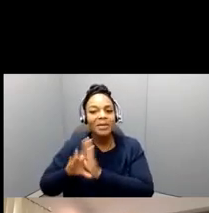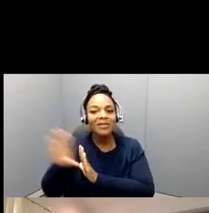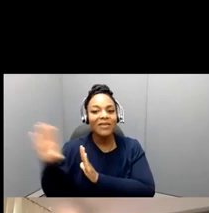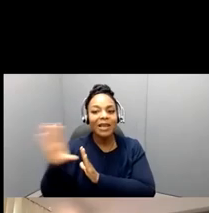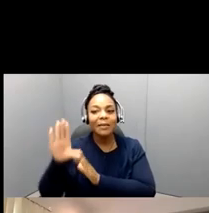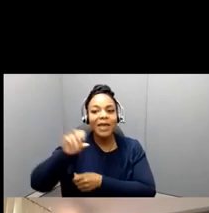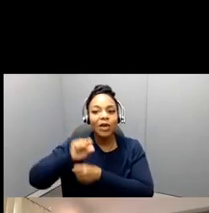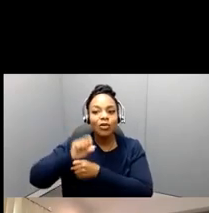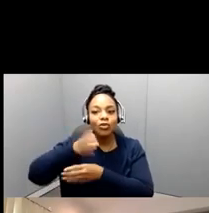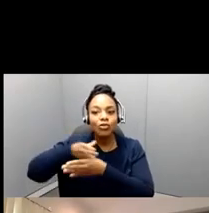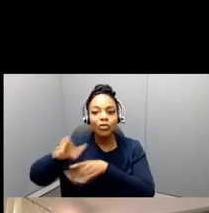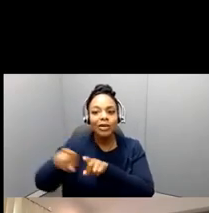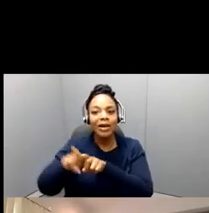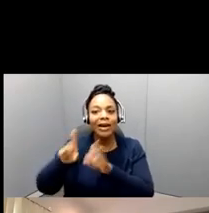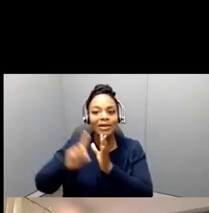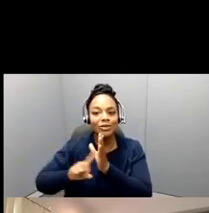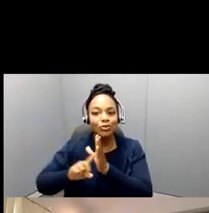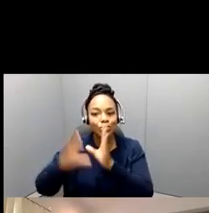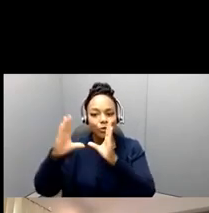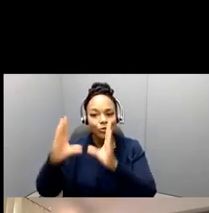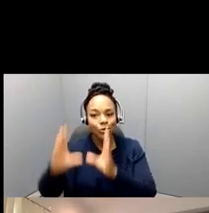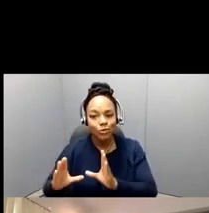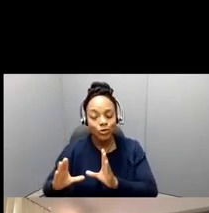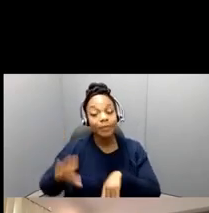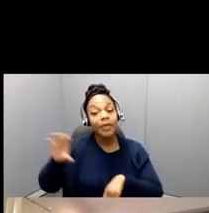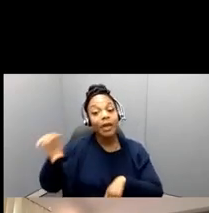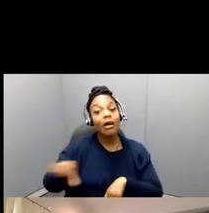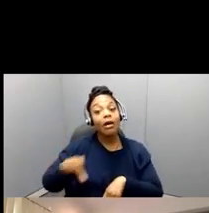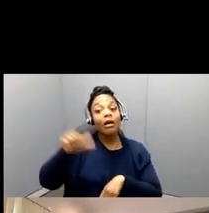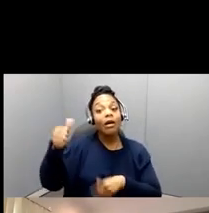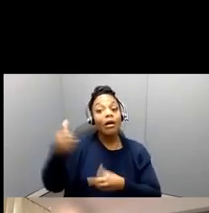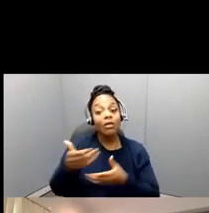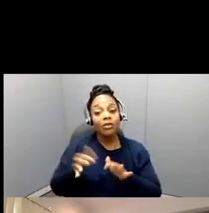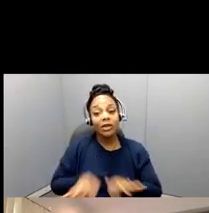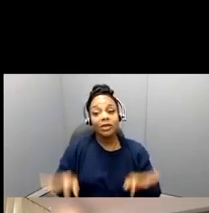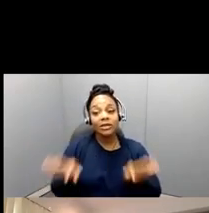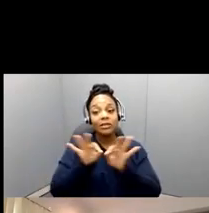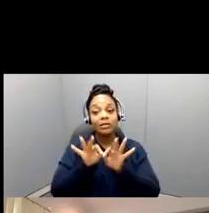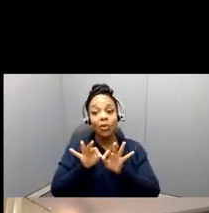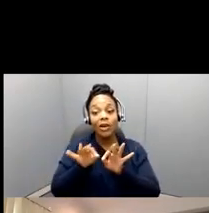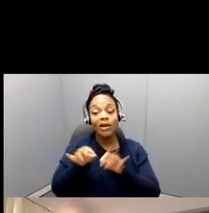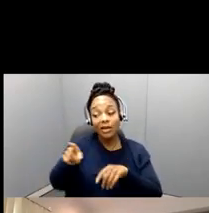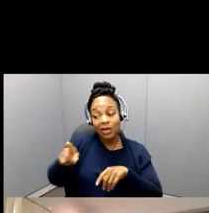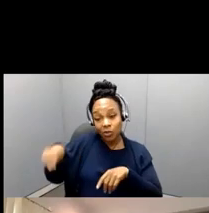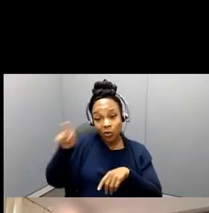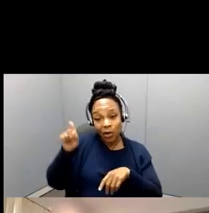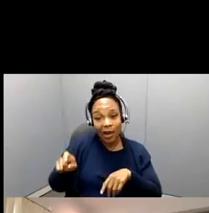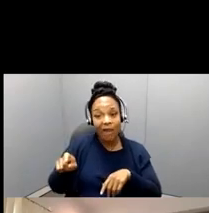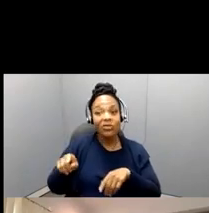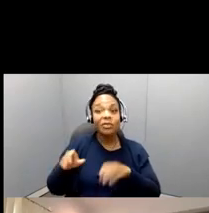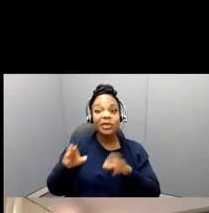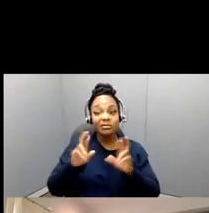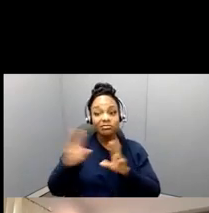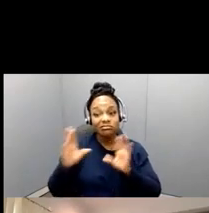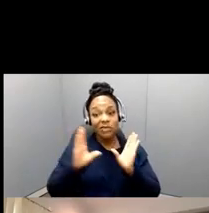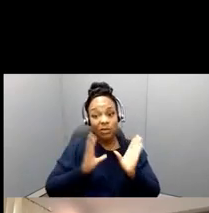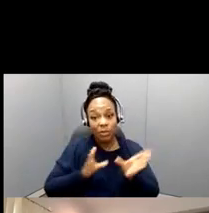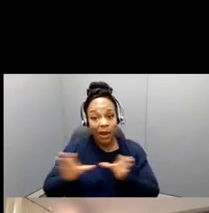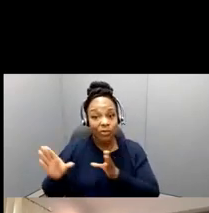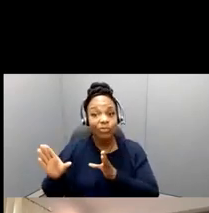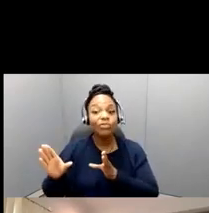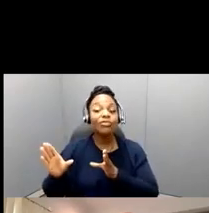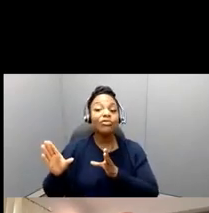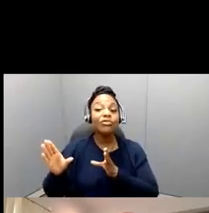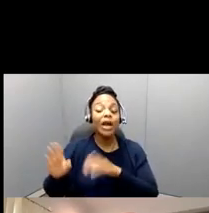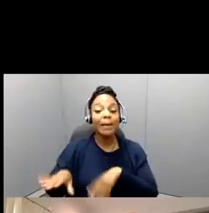that are very important, that you have been prepared, that's, it's clear that you have had, say, if you're, you're doing some certain statistical techniques, that